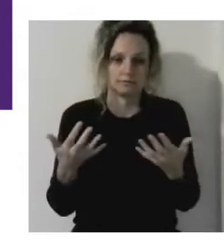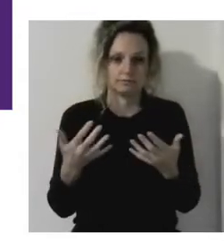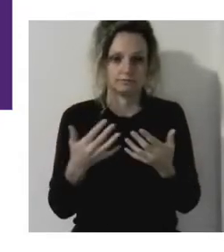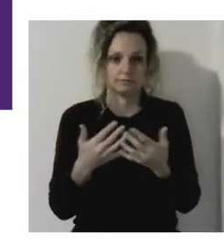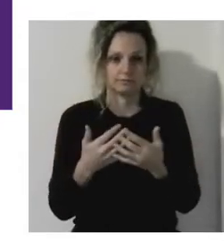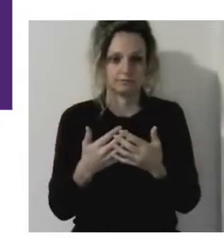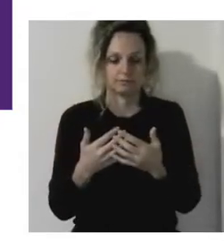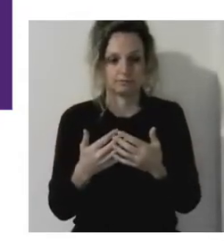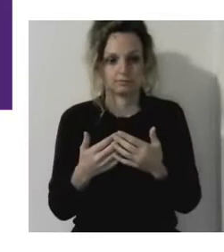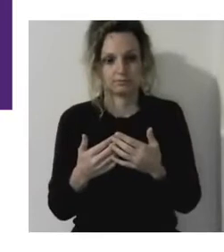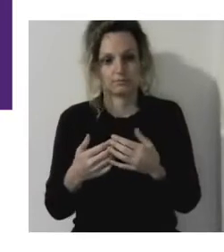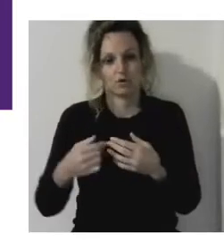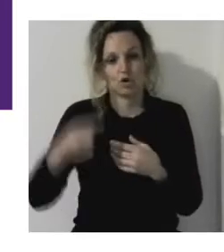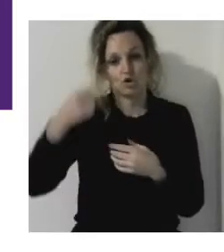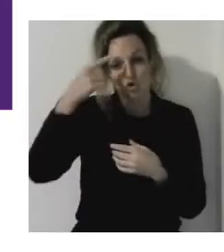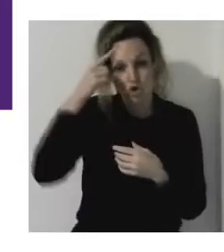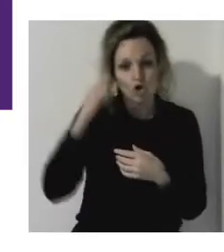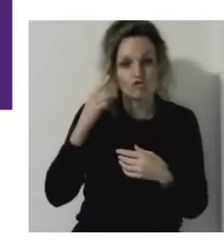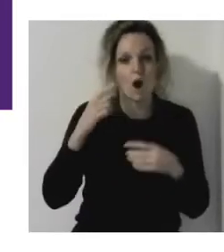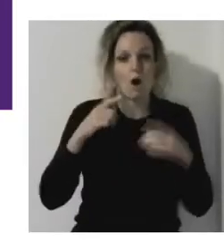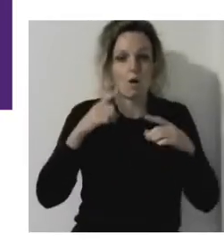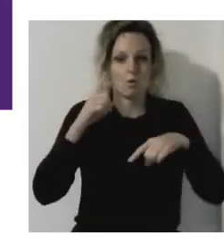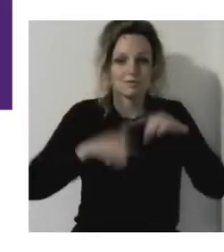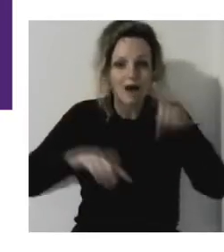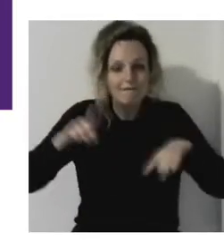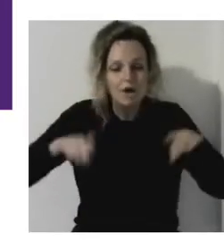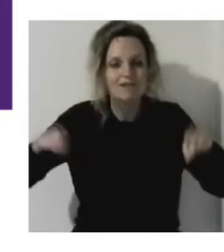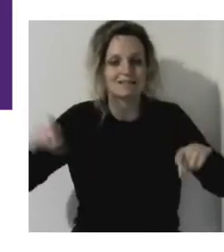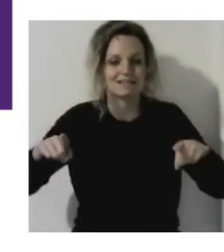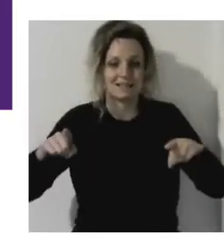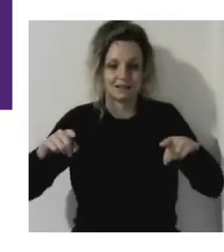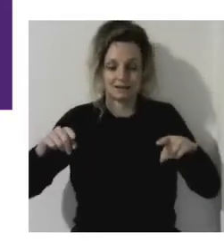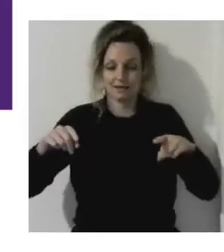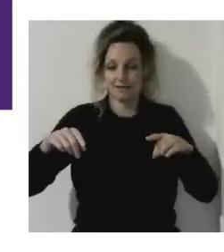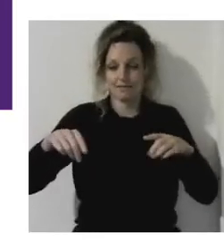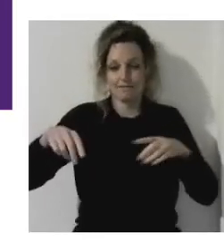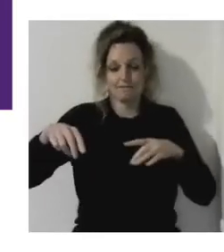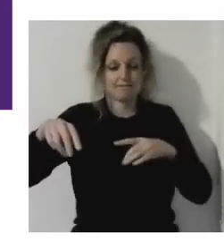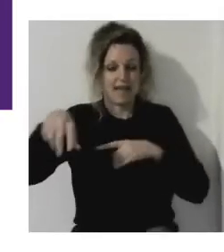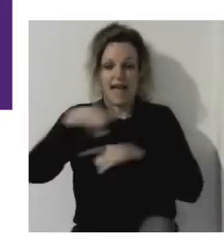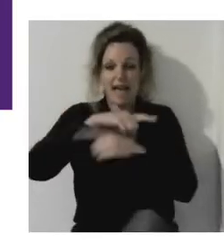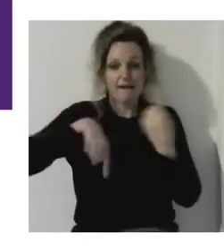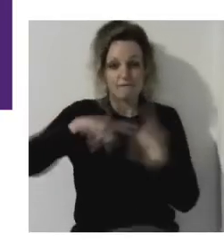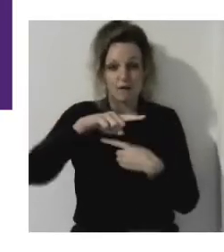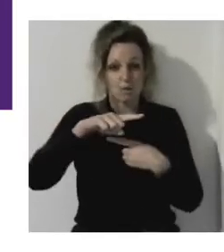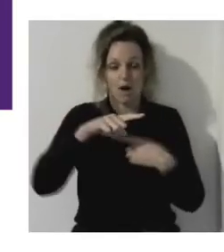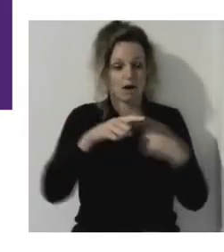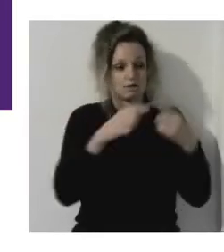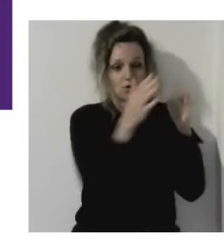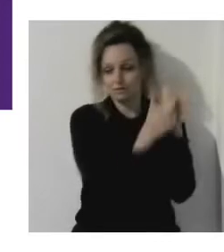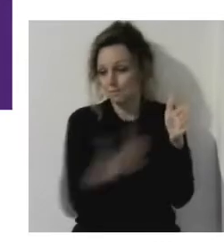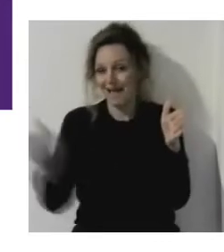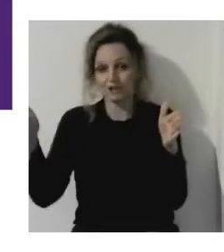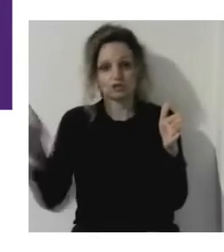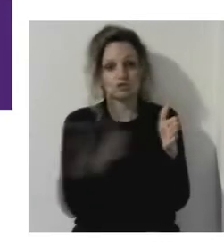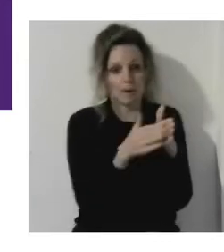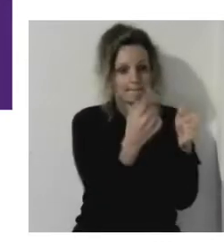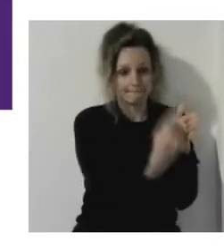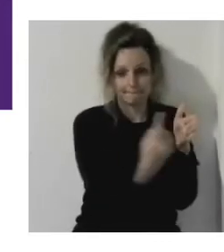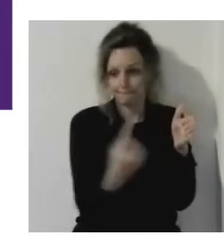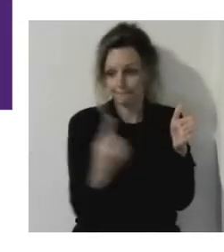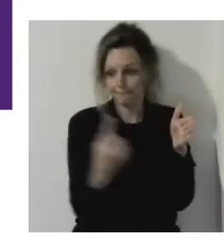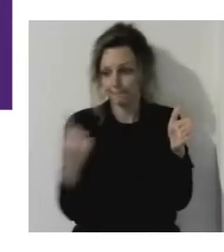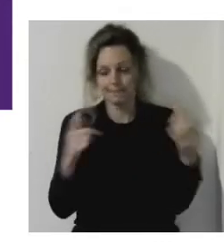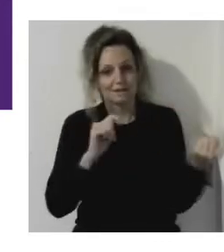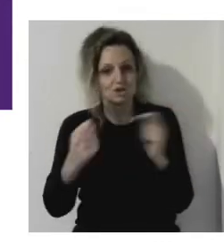neurodiversity. And we're all on that spectrum. And it changes according to the day, to time, to minutes,